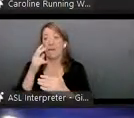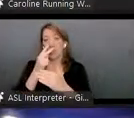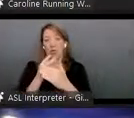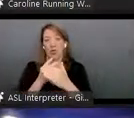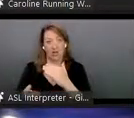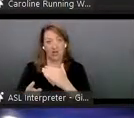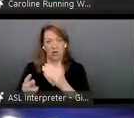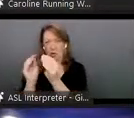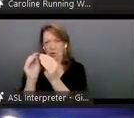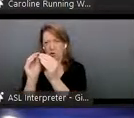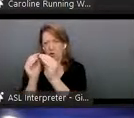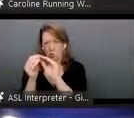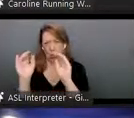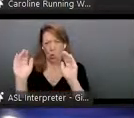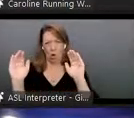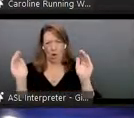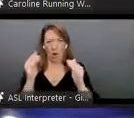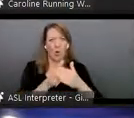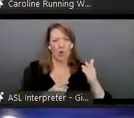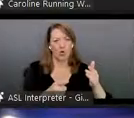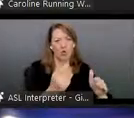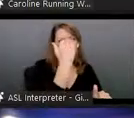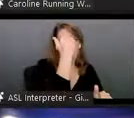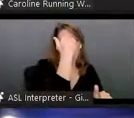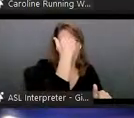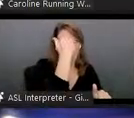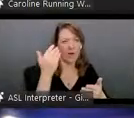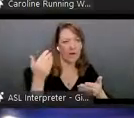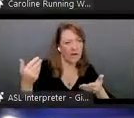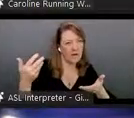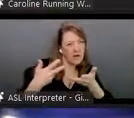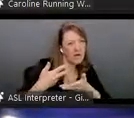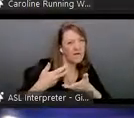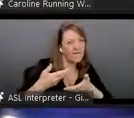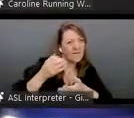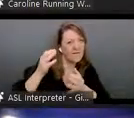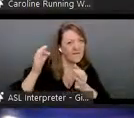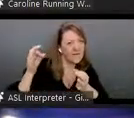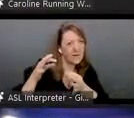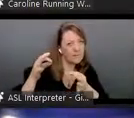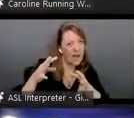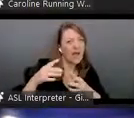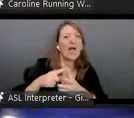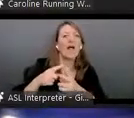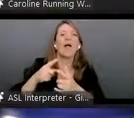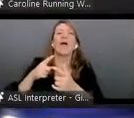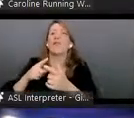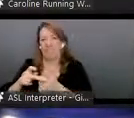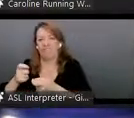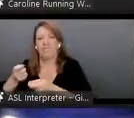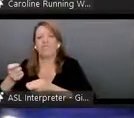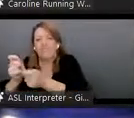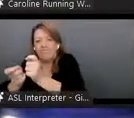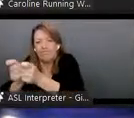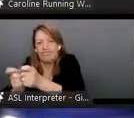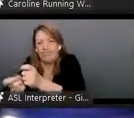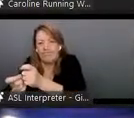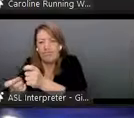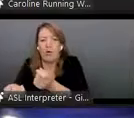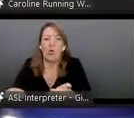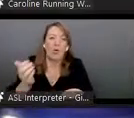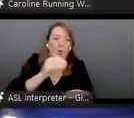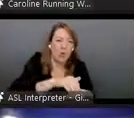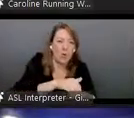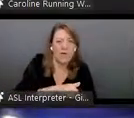know, and then provide feedback, and then the whole system is updated, and, um, you know, iteratively improves, um,